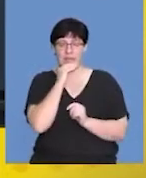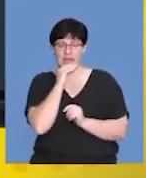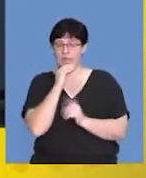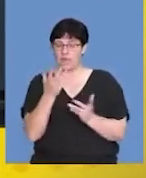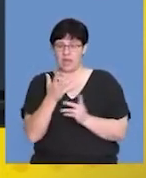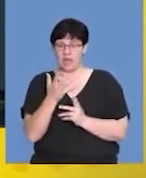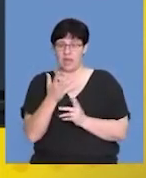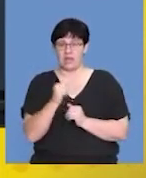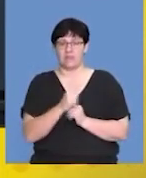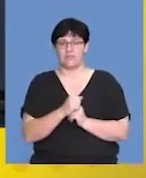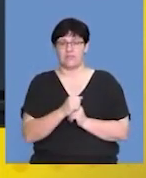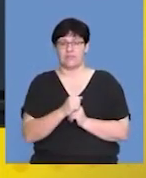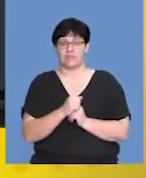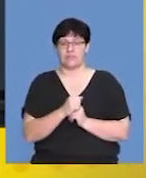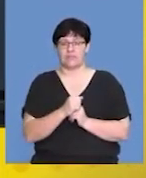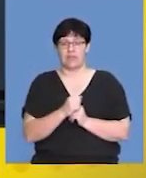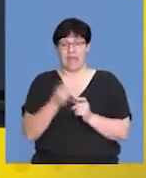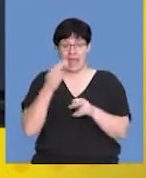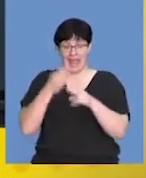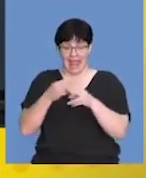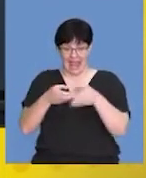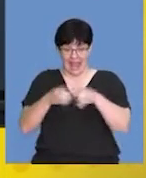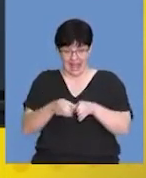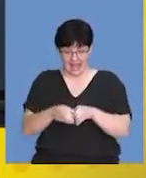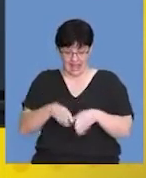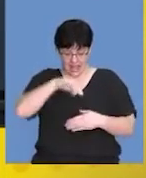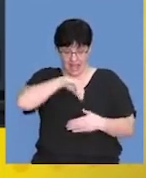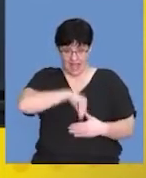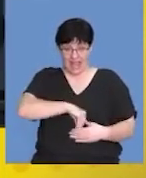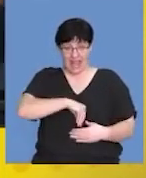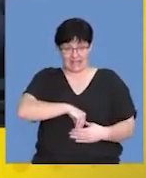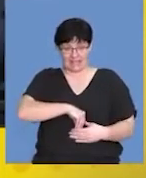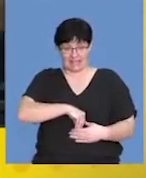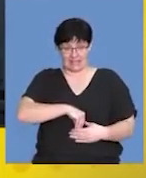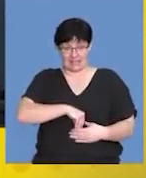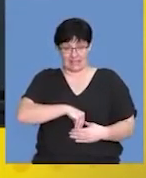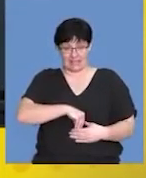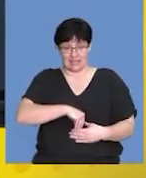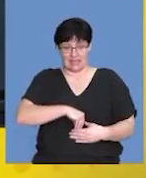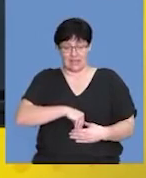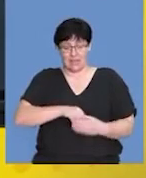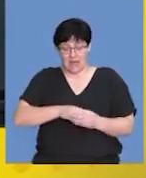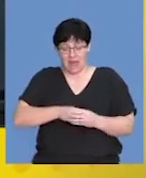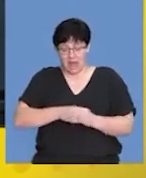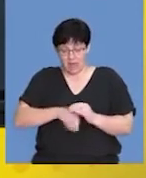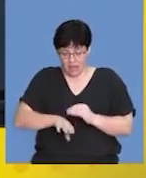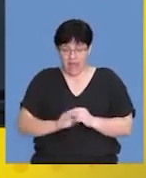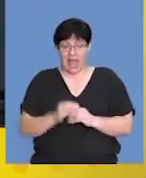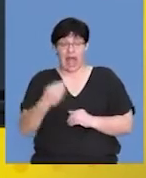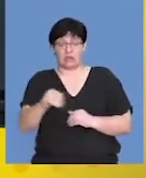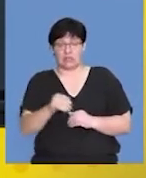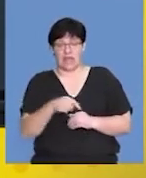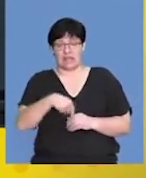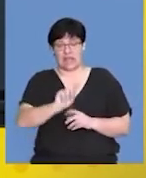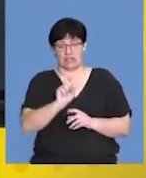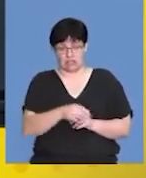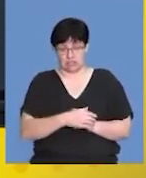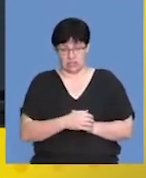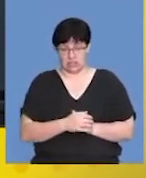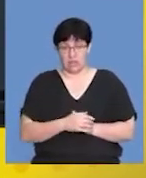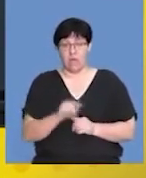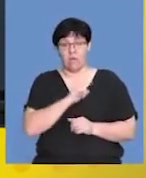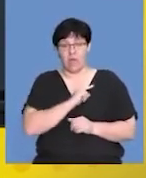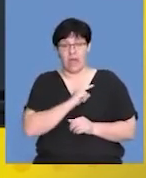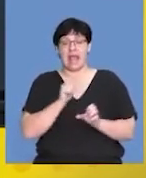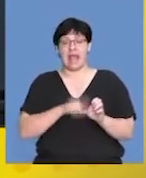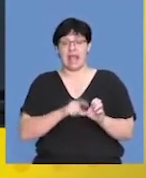a young embryo or young individual hatches out of the mother. And that's because the